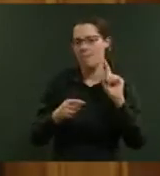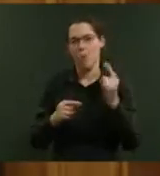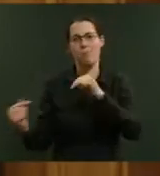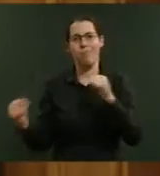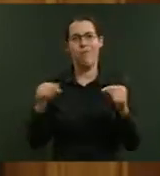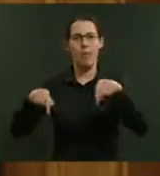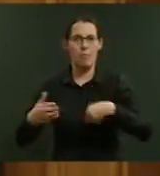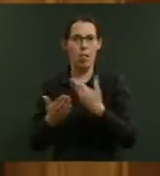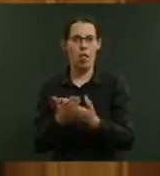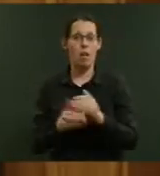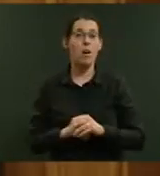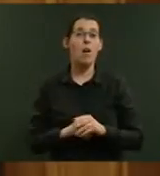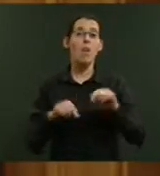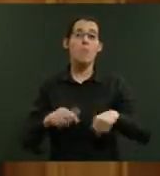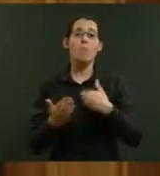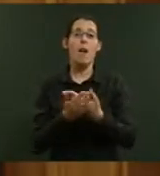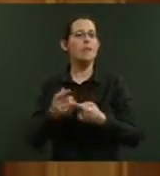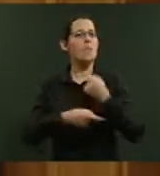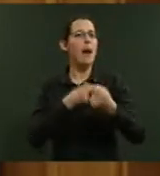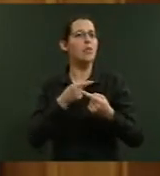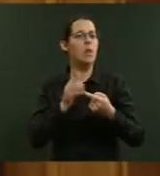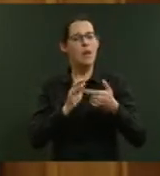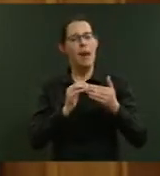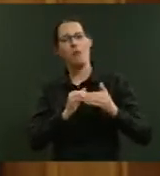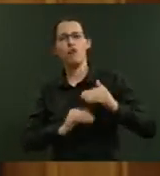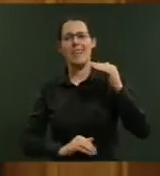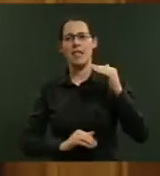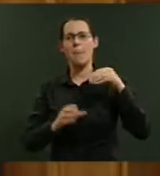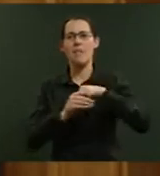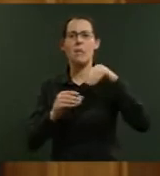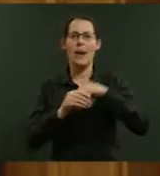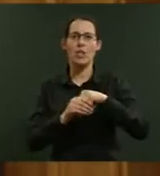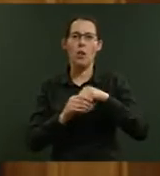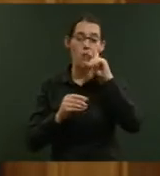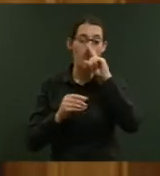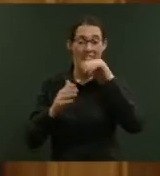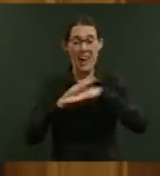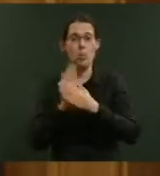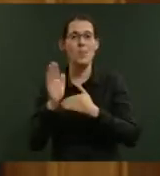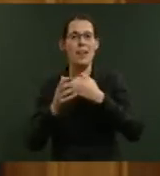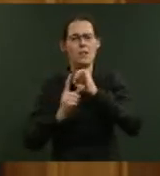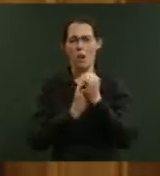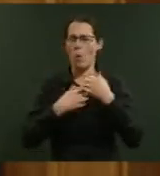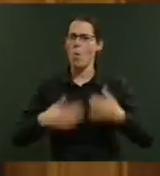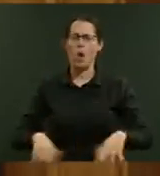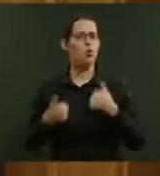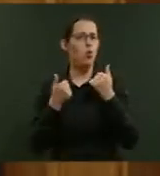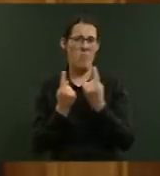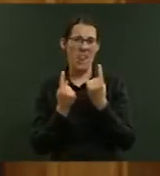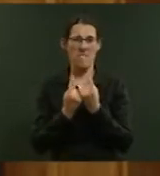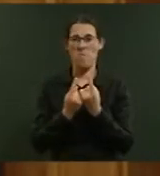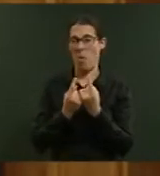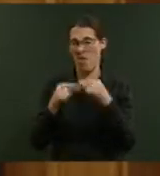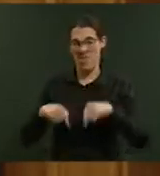This bill is about furthering the participation of people in New Zealand society and that's a good thing for this House to be